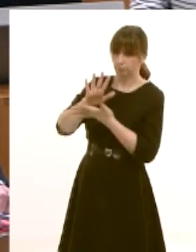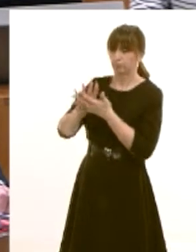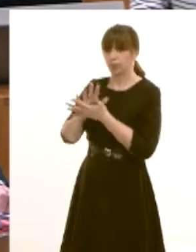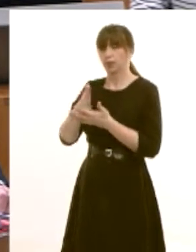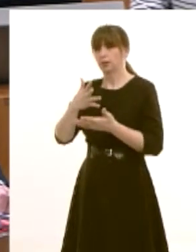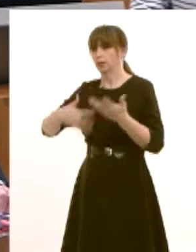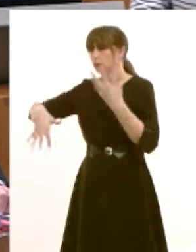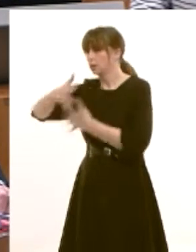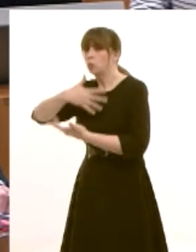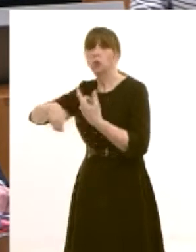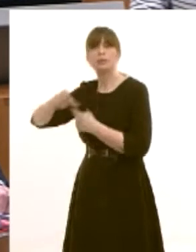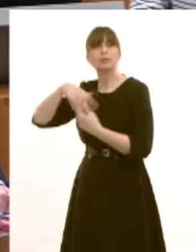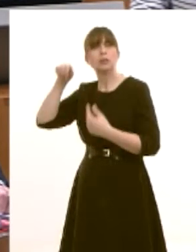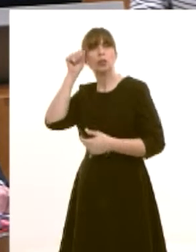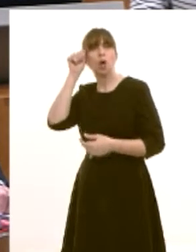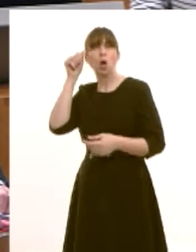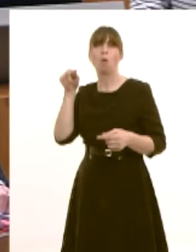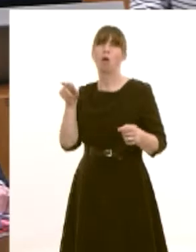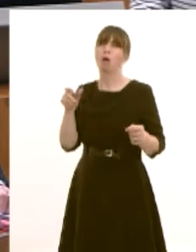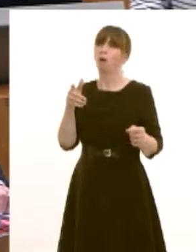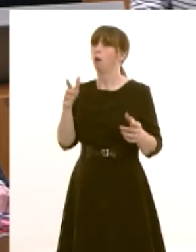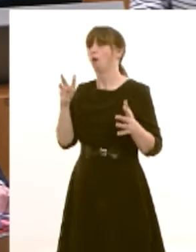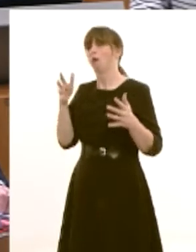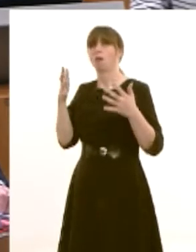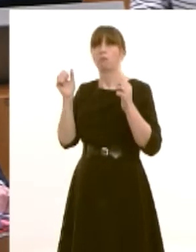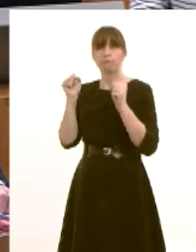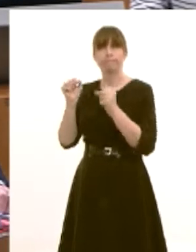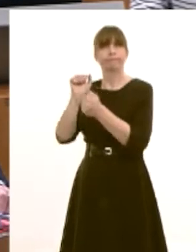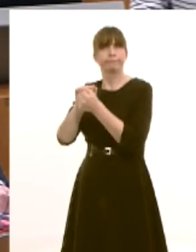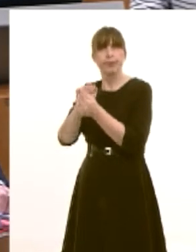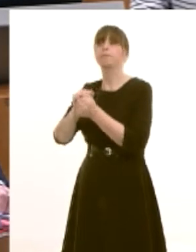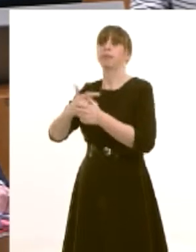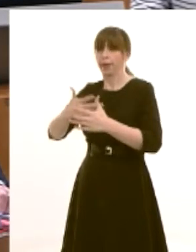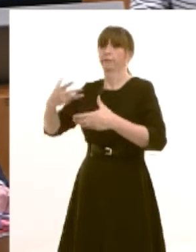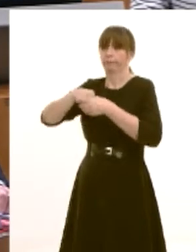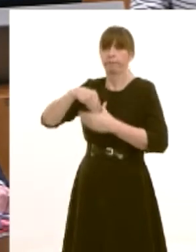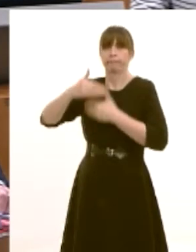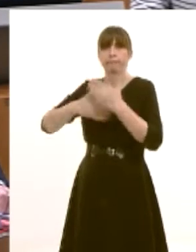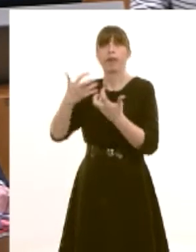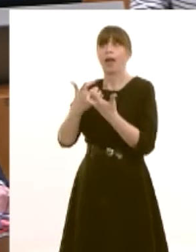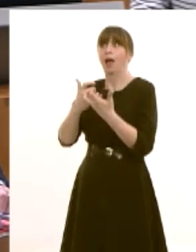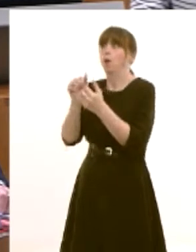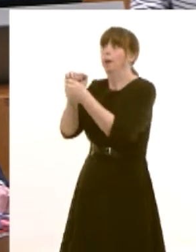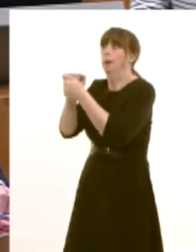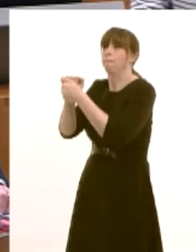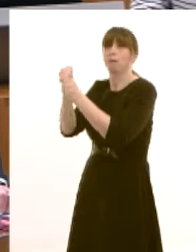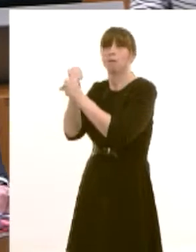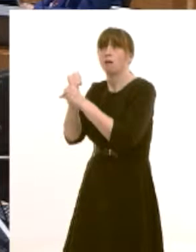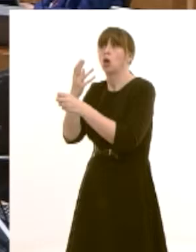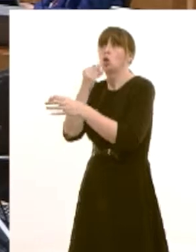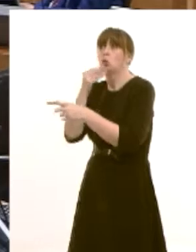understand what assets they have and then of course to to move forward looking to utilize or preserve those assets in the future